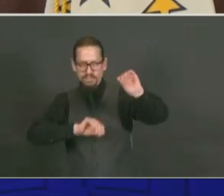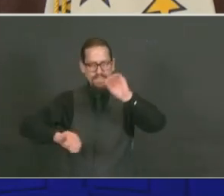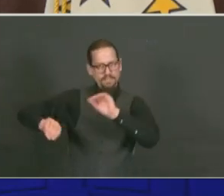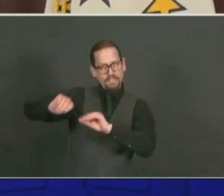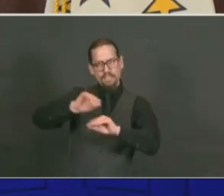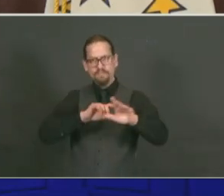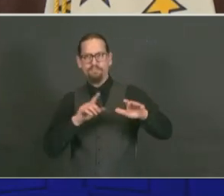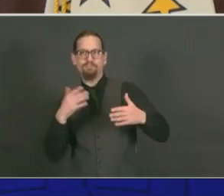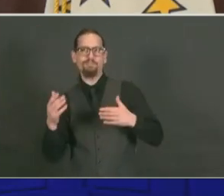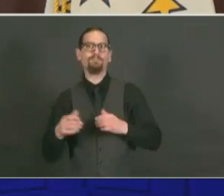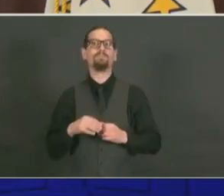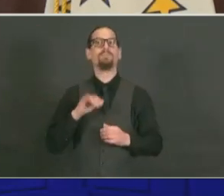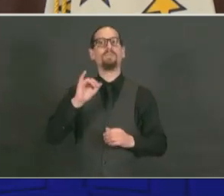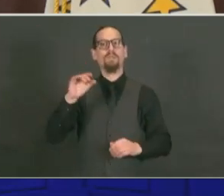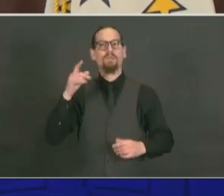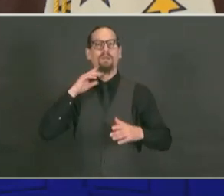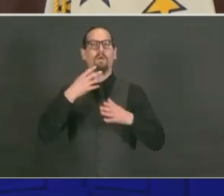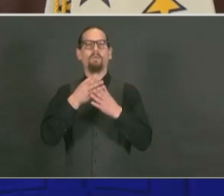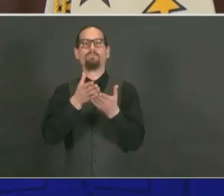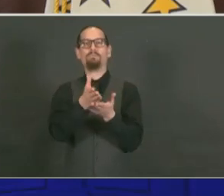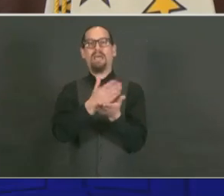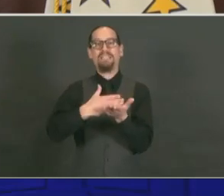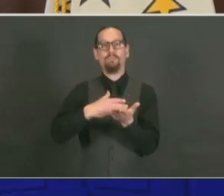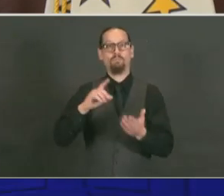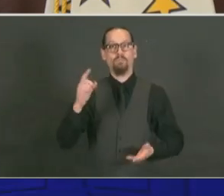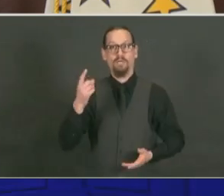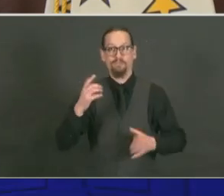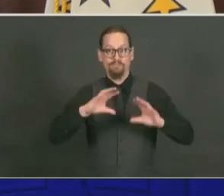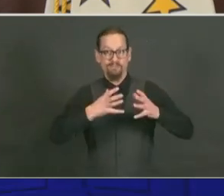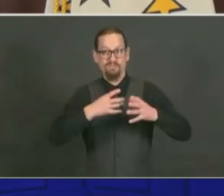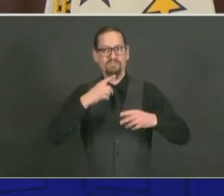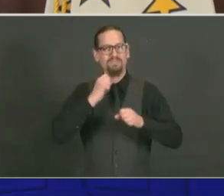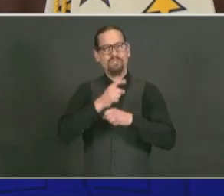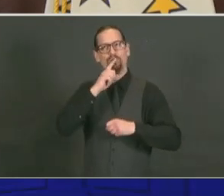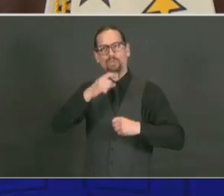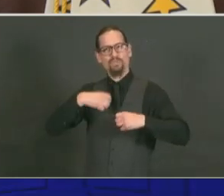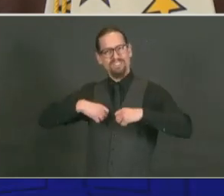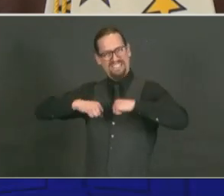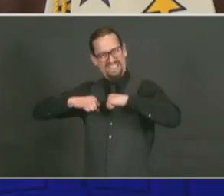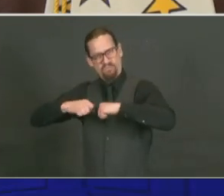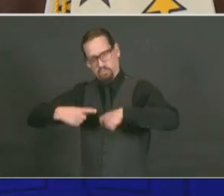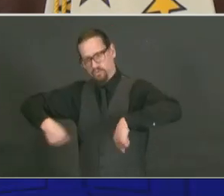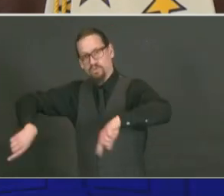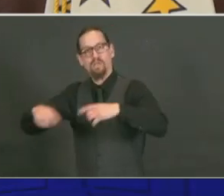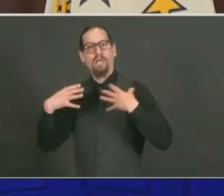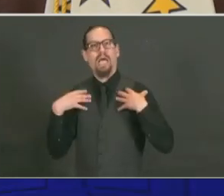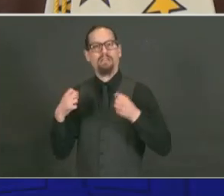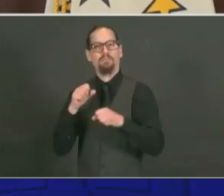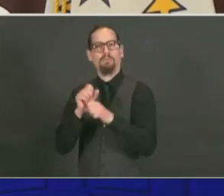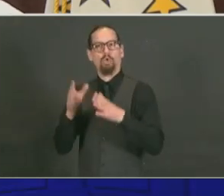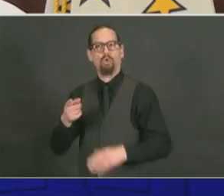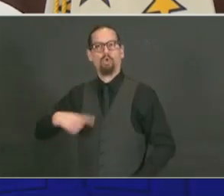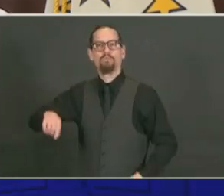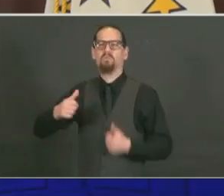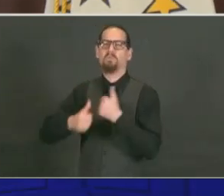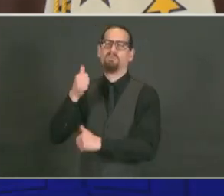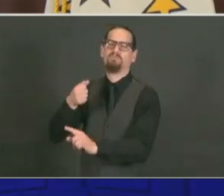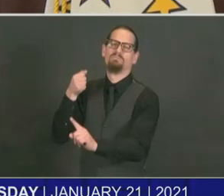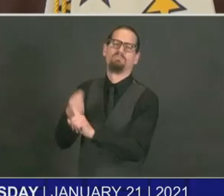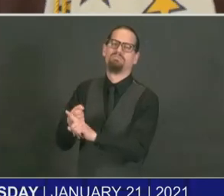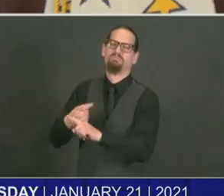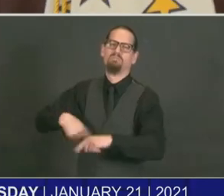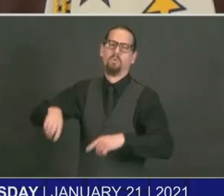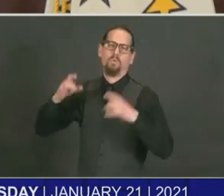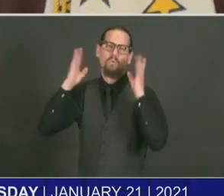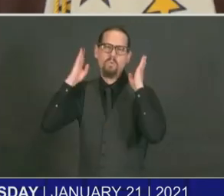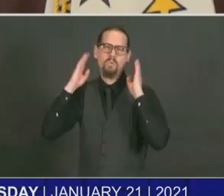our long-term care facilities, as well as starting to vaccinate in some of our hardest hit areas. Again, vaccinating our healthcare workers is critical given